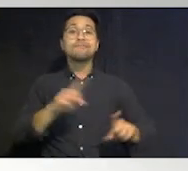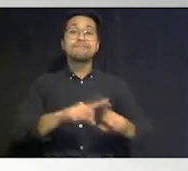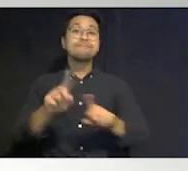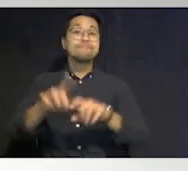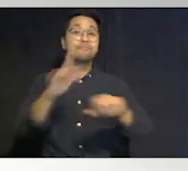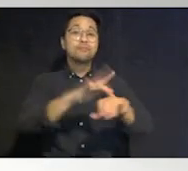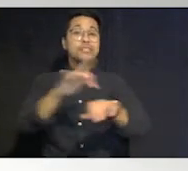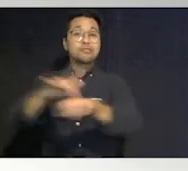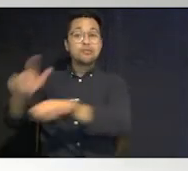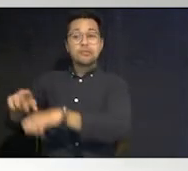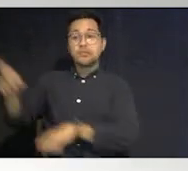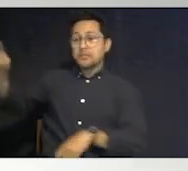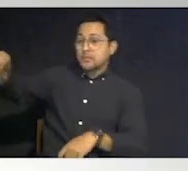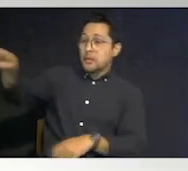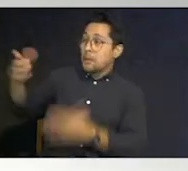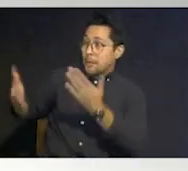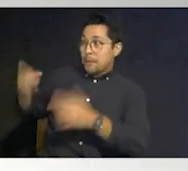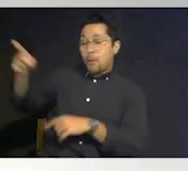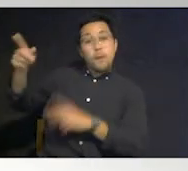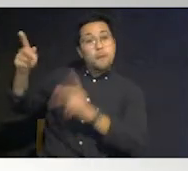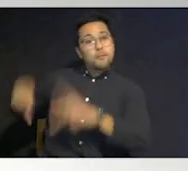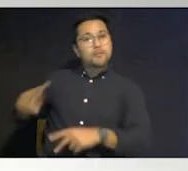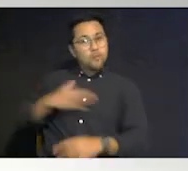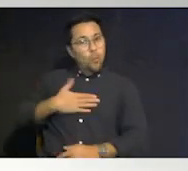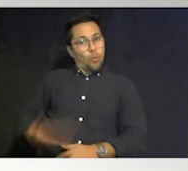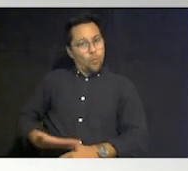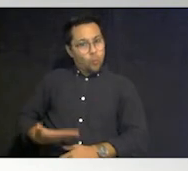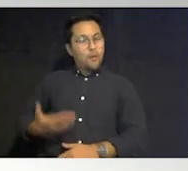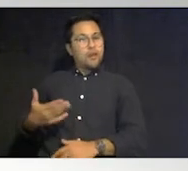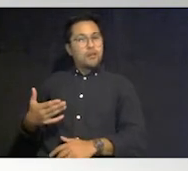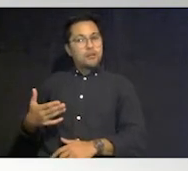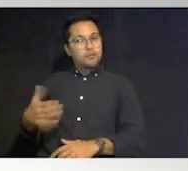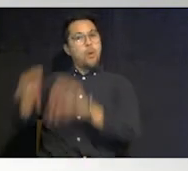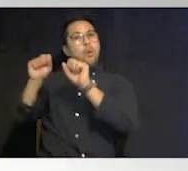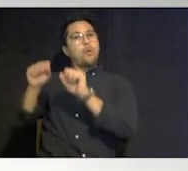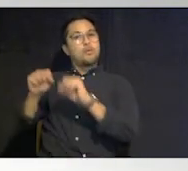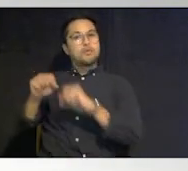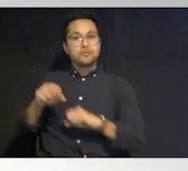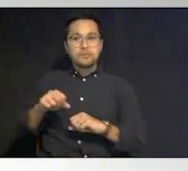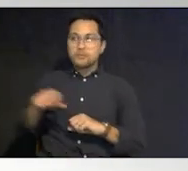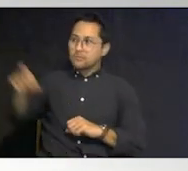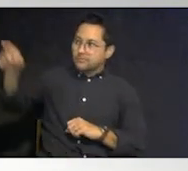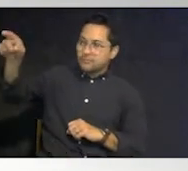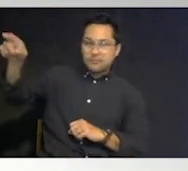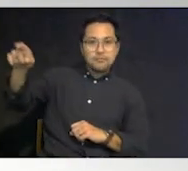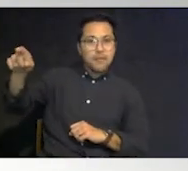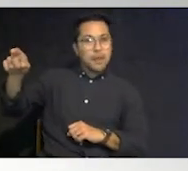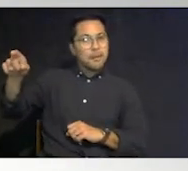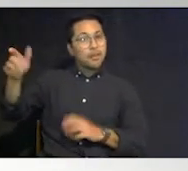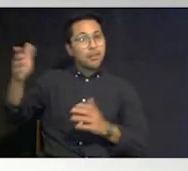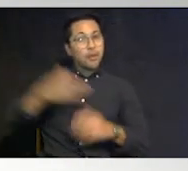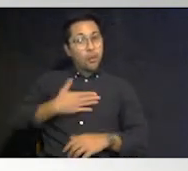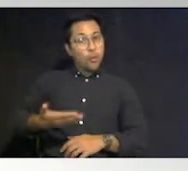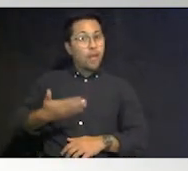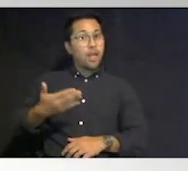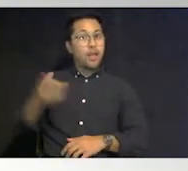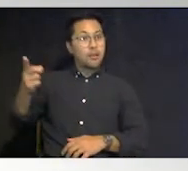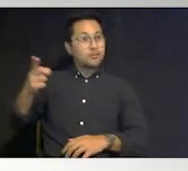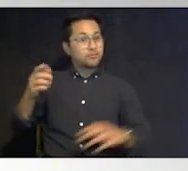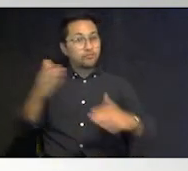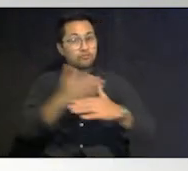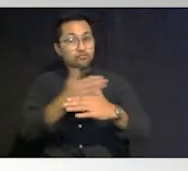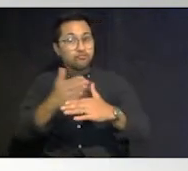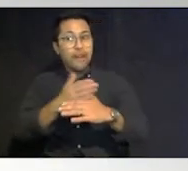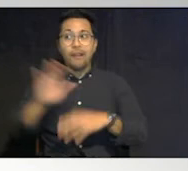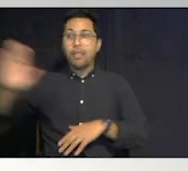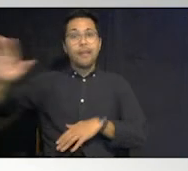be an individual that's willing to be a host home and so other individuals that you know or you serve may be able to go to that home and they